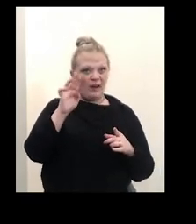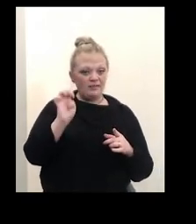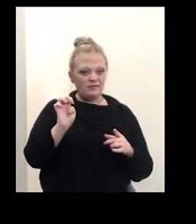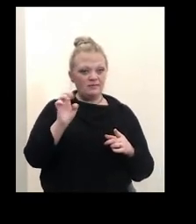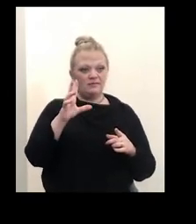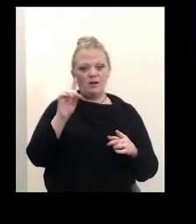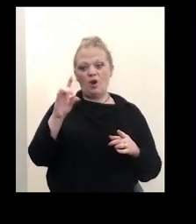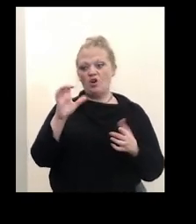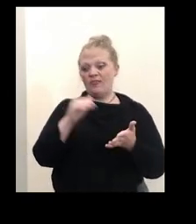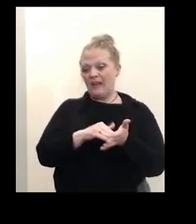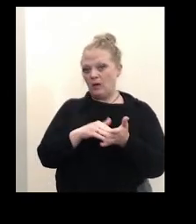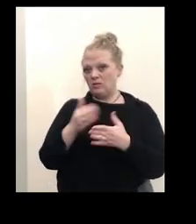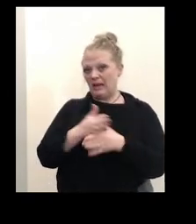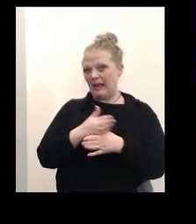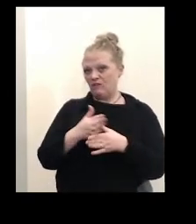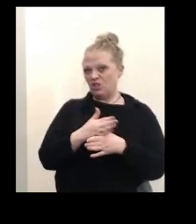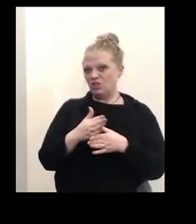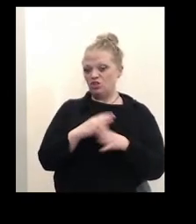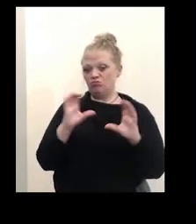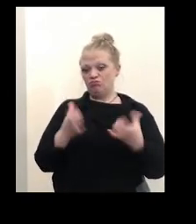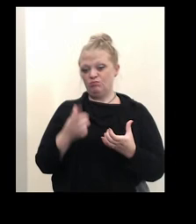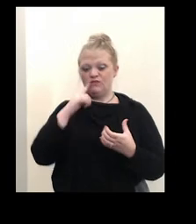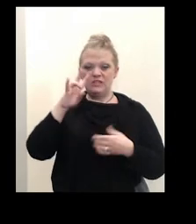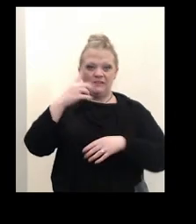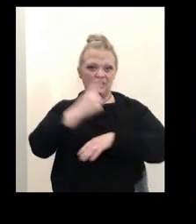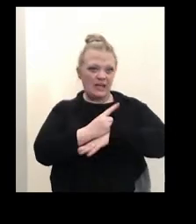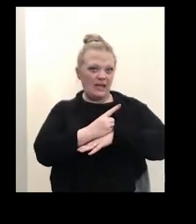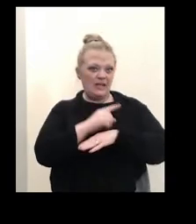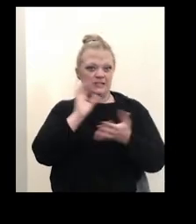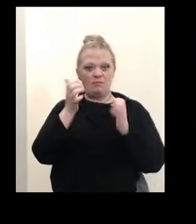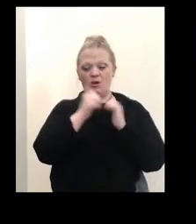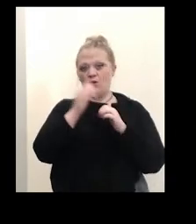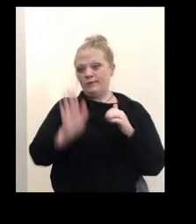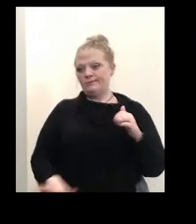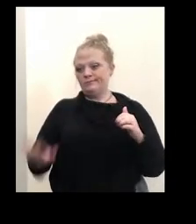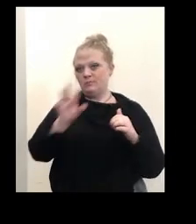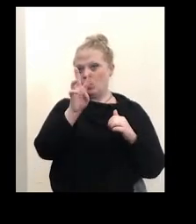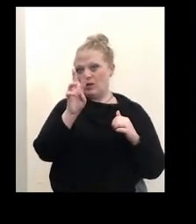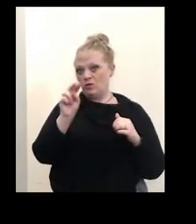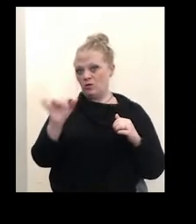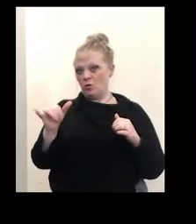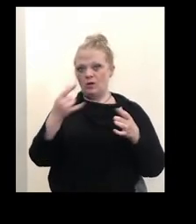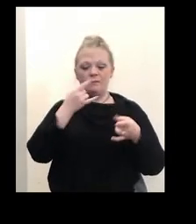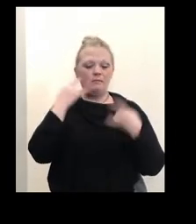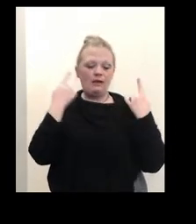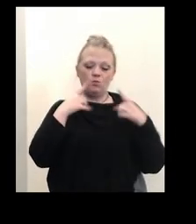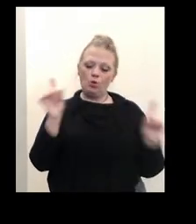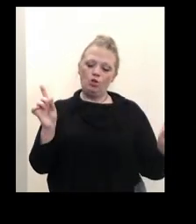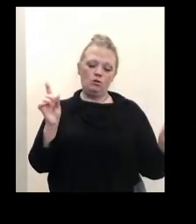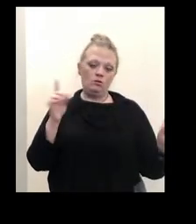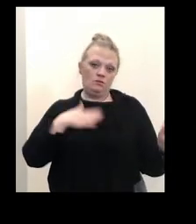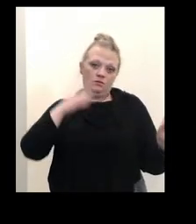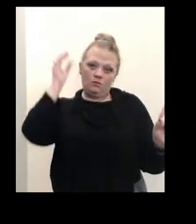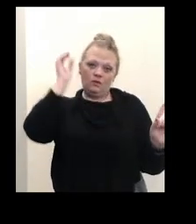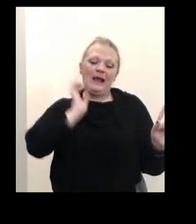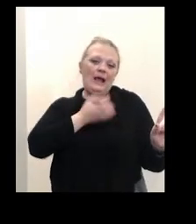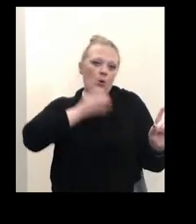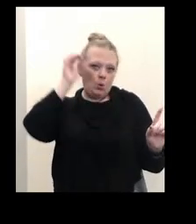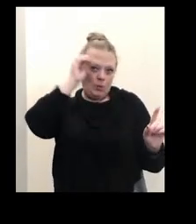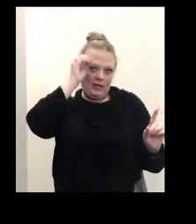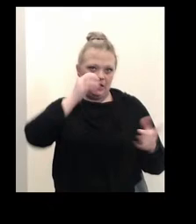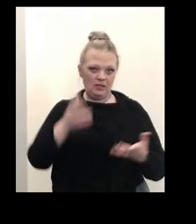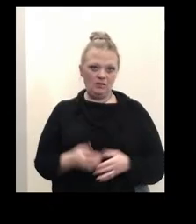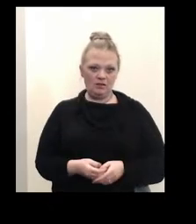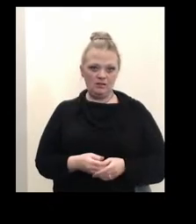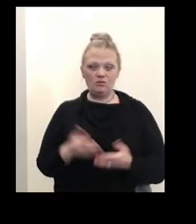,000 average population over seven days compared to the rest of Western New York. Masks work in our opinion, and that's why I do